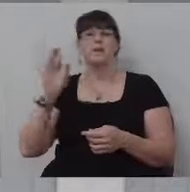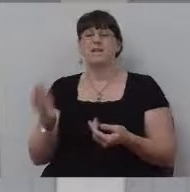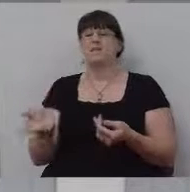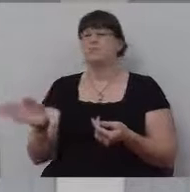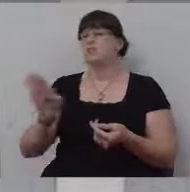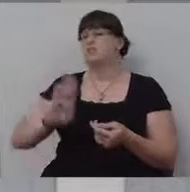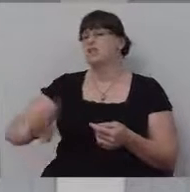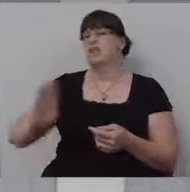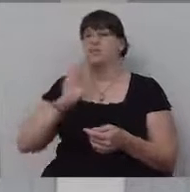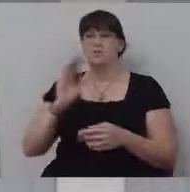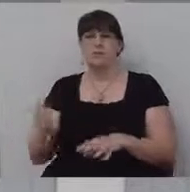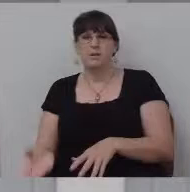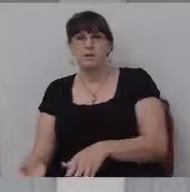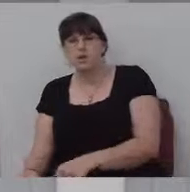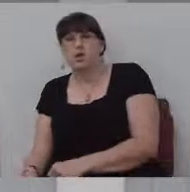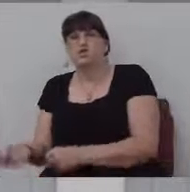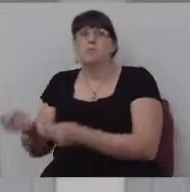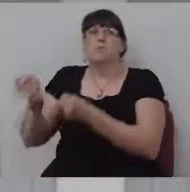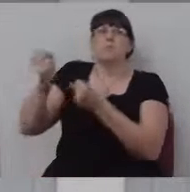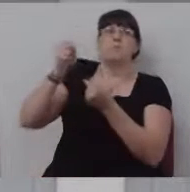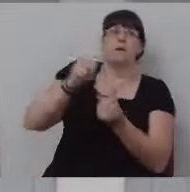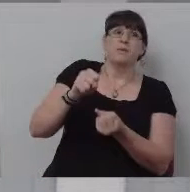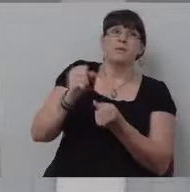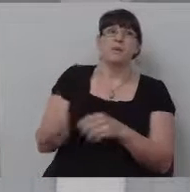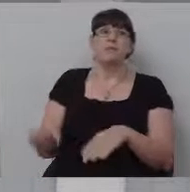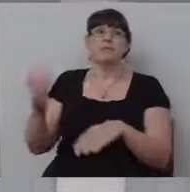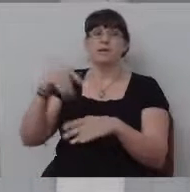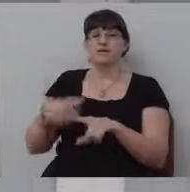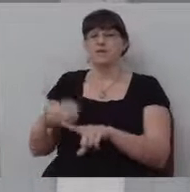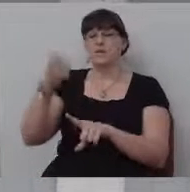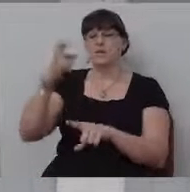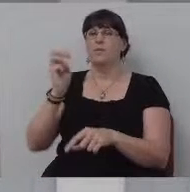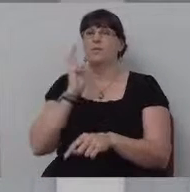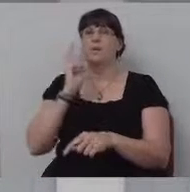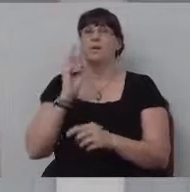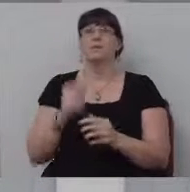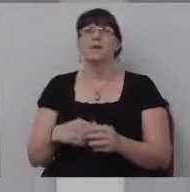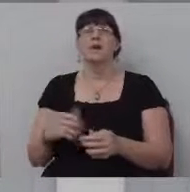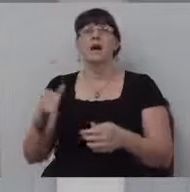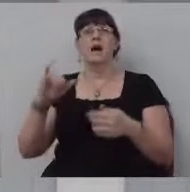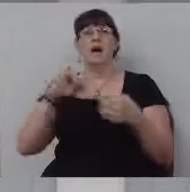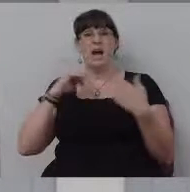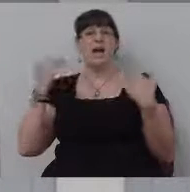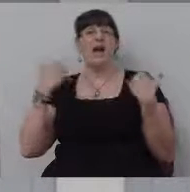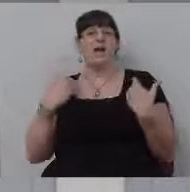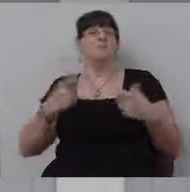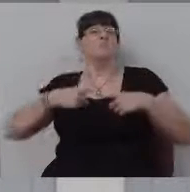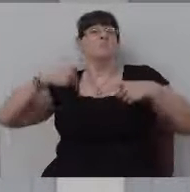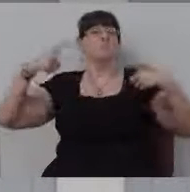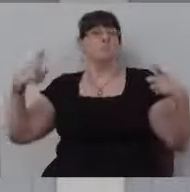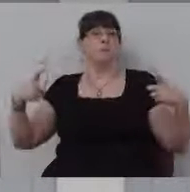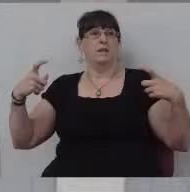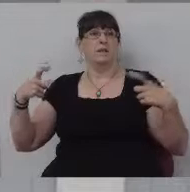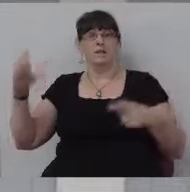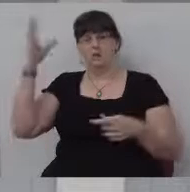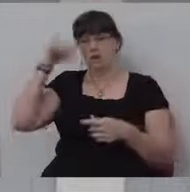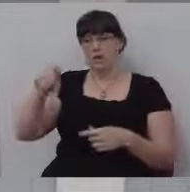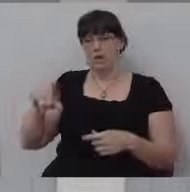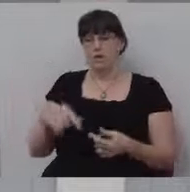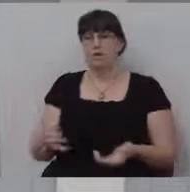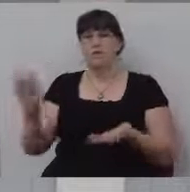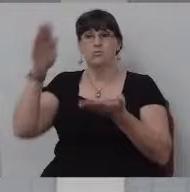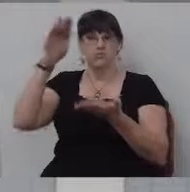back up out of the water. I was pretty sure I was big, he was little and that he was going to put me under the water and drop me.